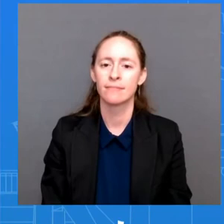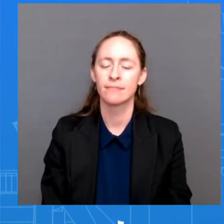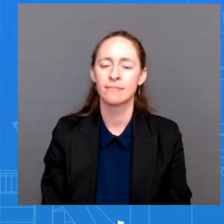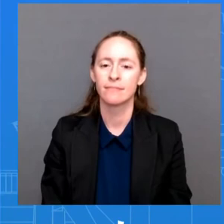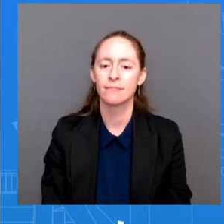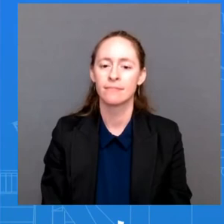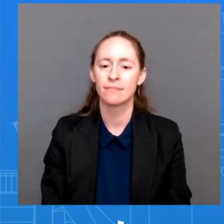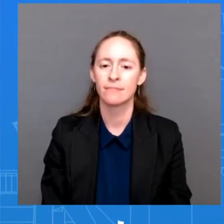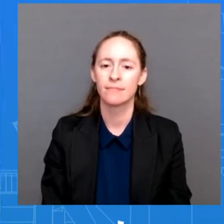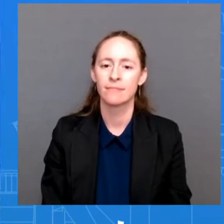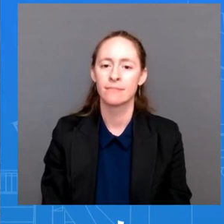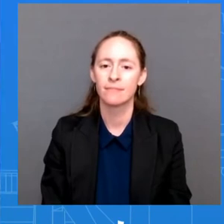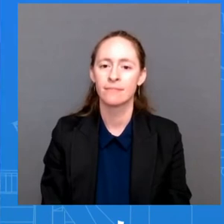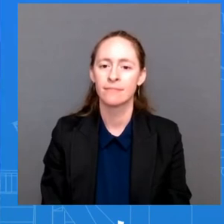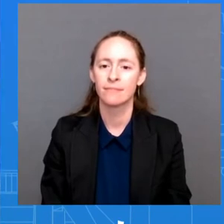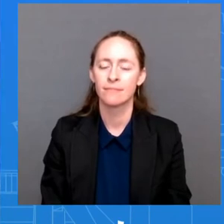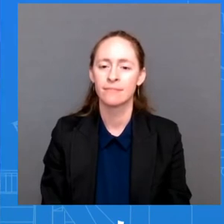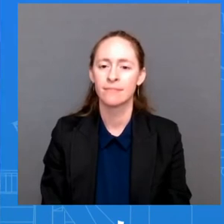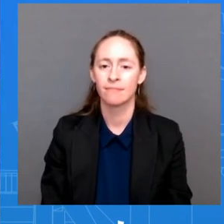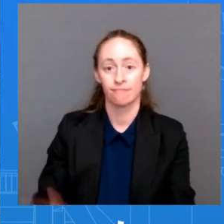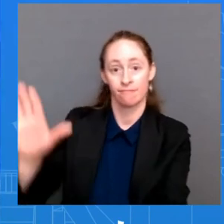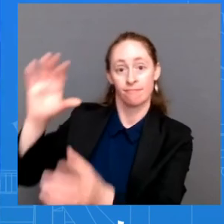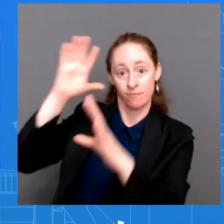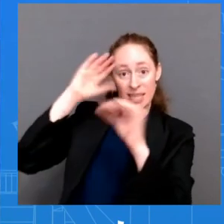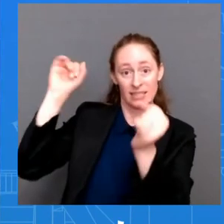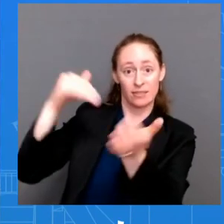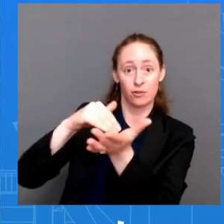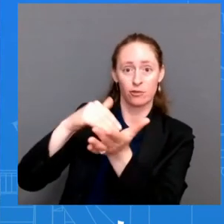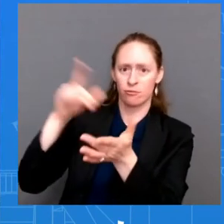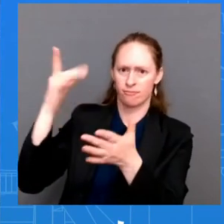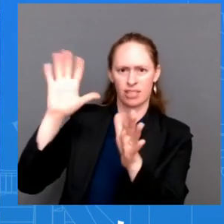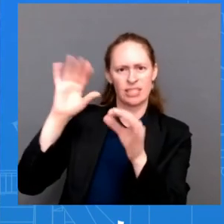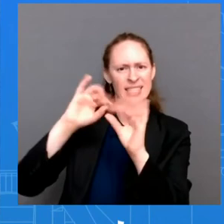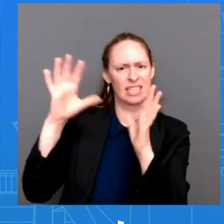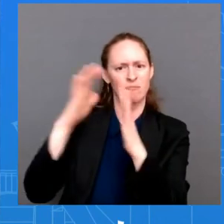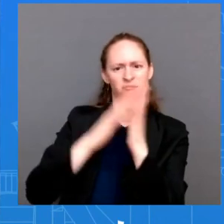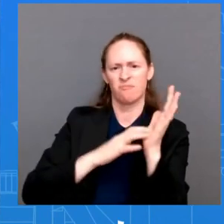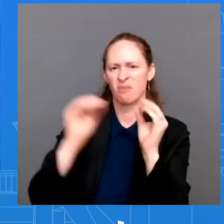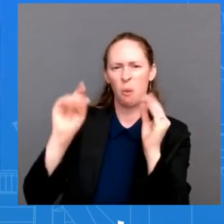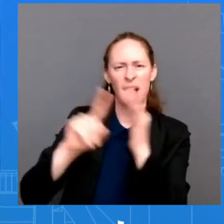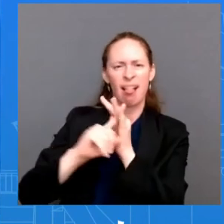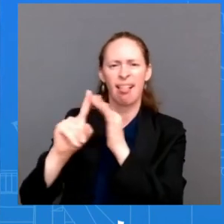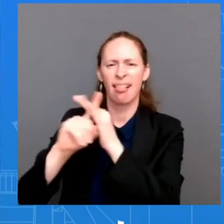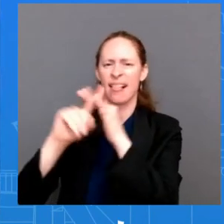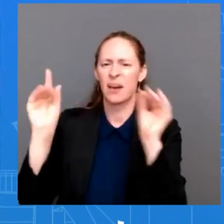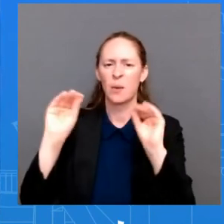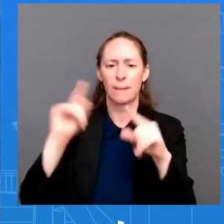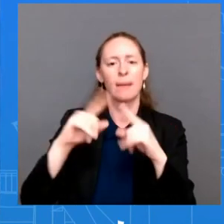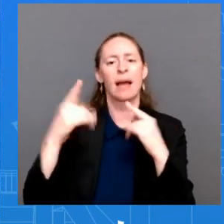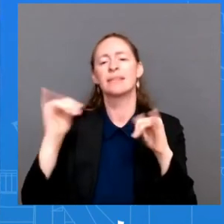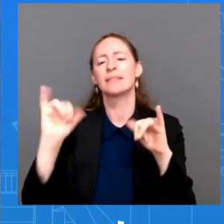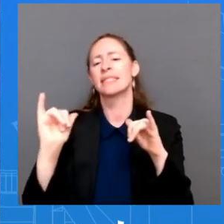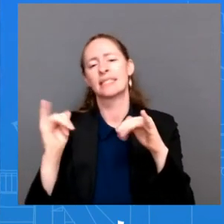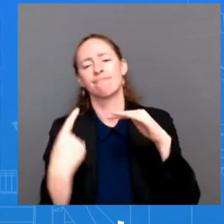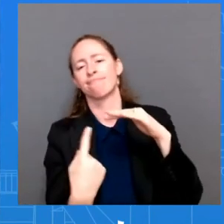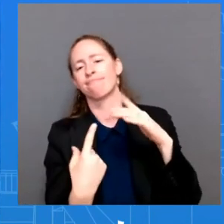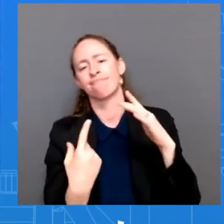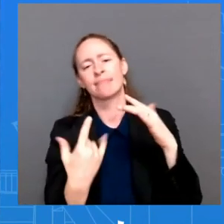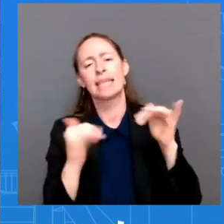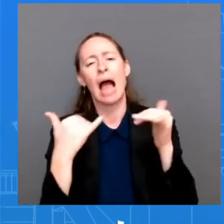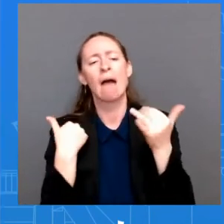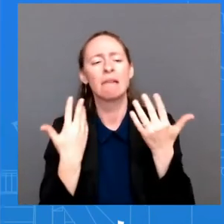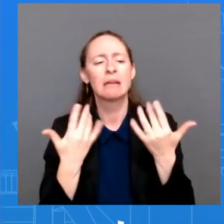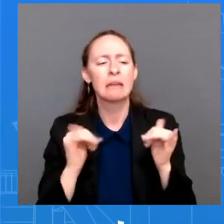no reemergence of symptoms but you also said lingering symptoms so help us square that so we understand yeah